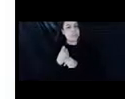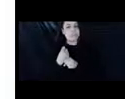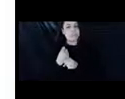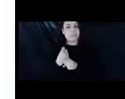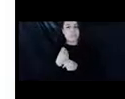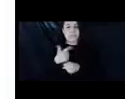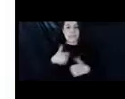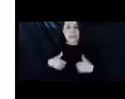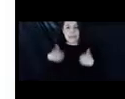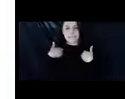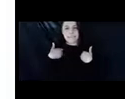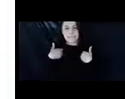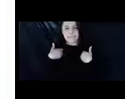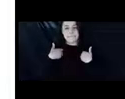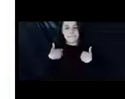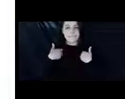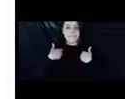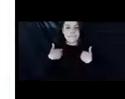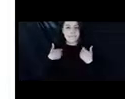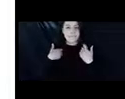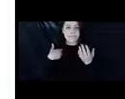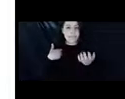I live in, um,